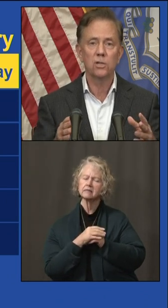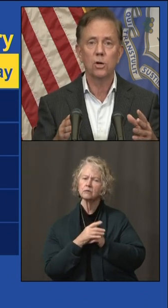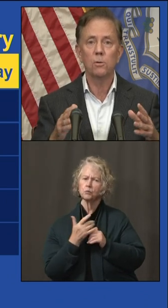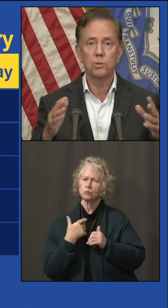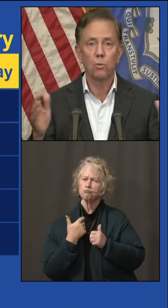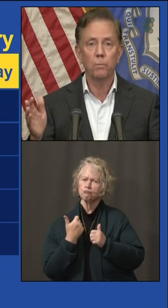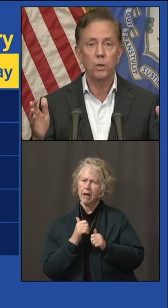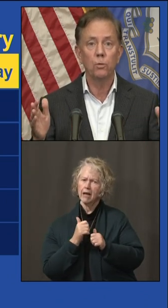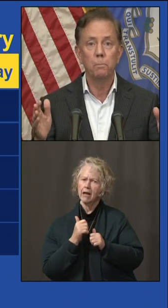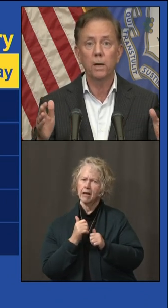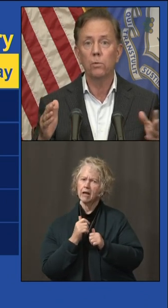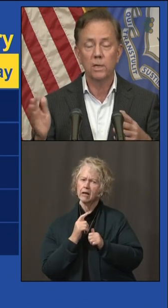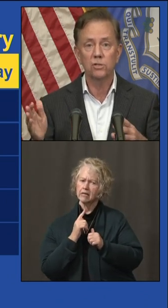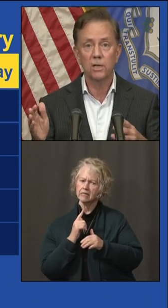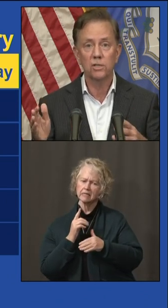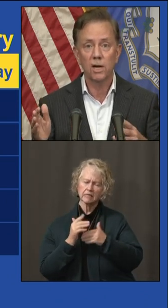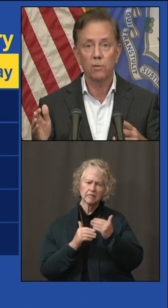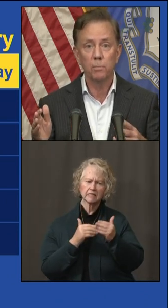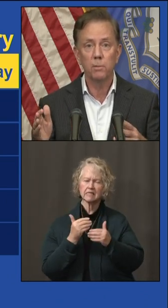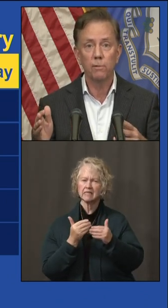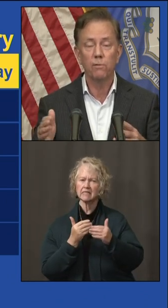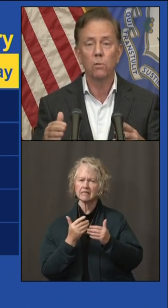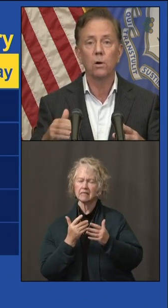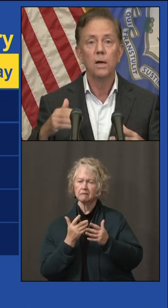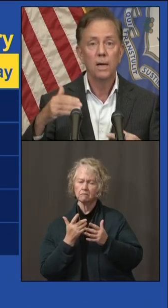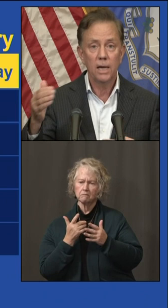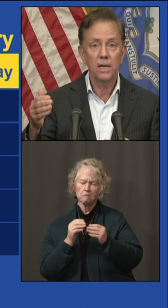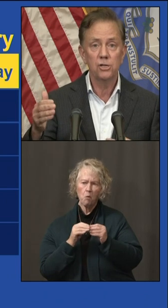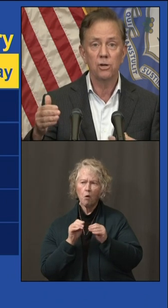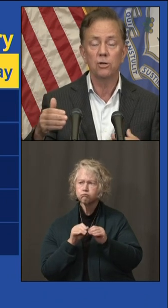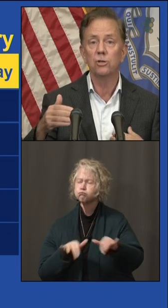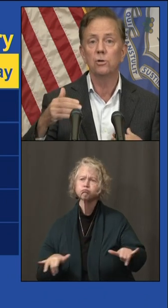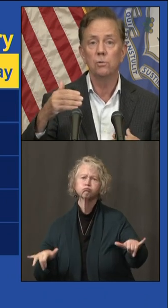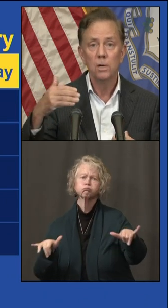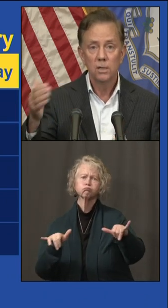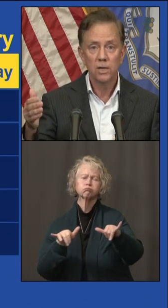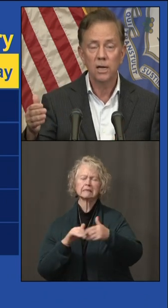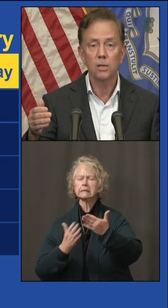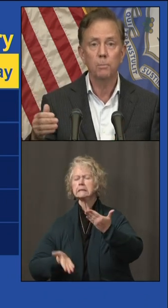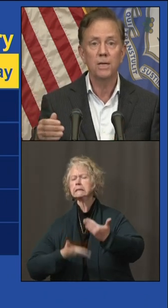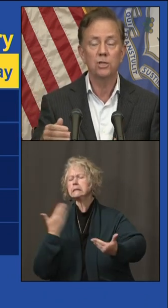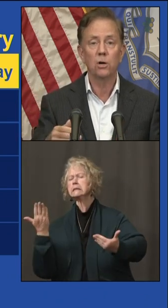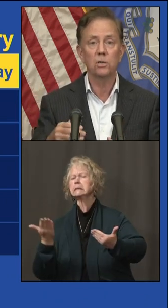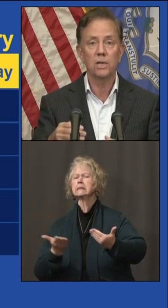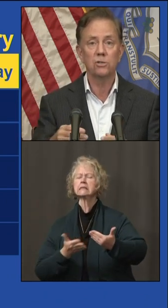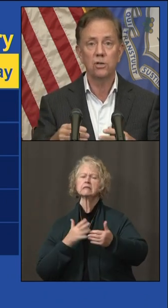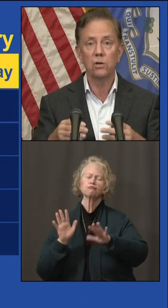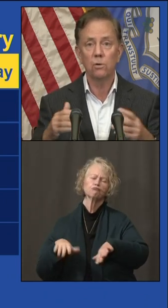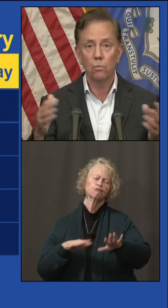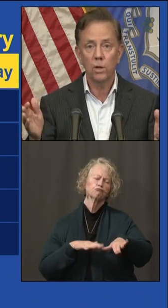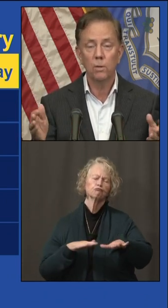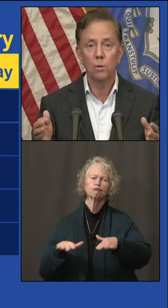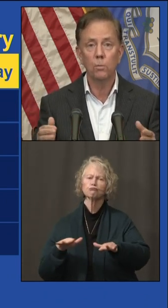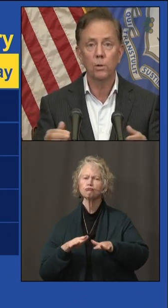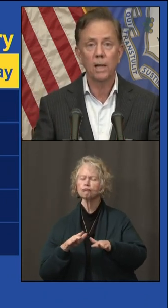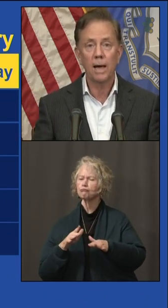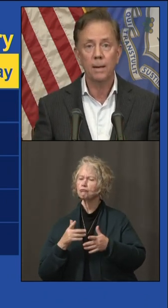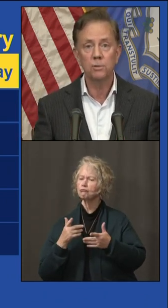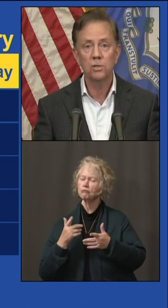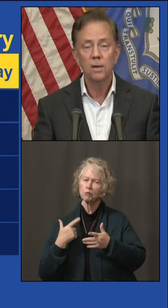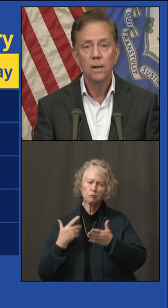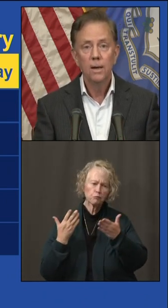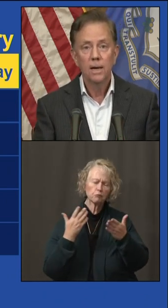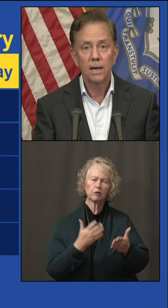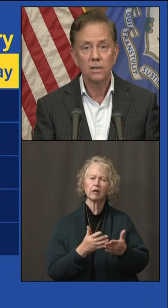the testing. It's almost more ubiquitous than it's ever been before. We're easier to do, taking the PCR test to you with the mobile